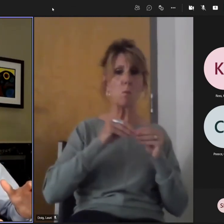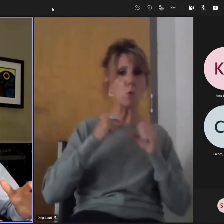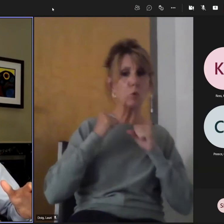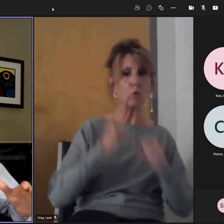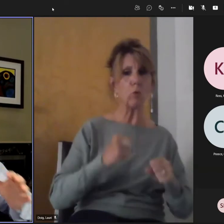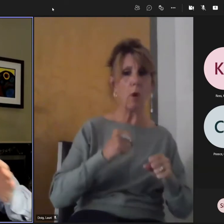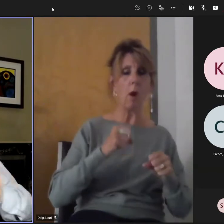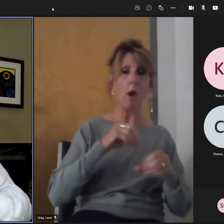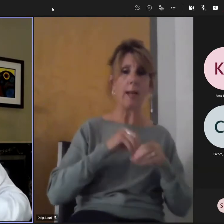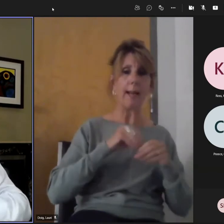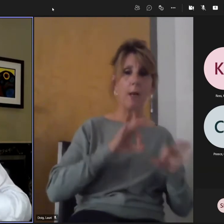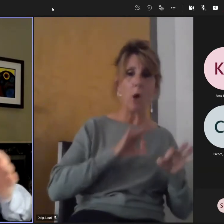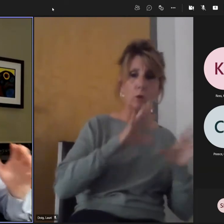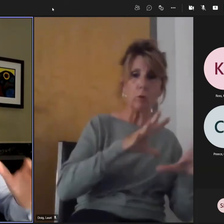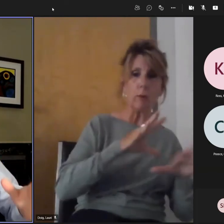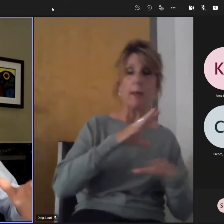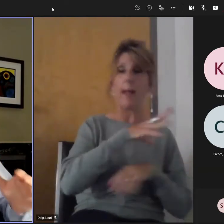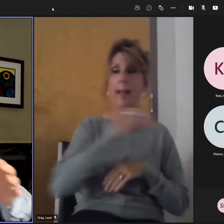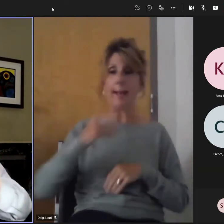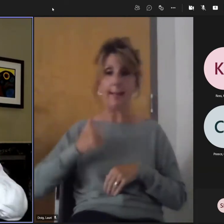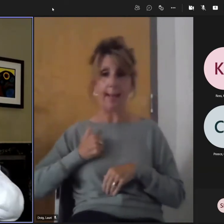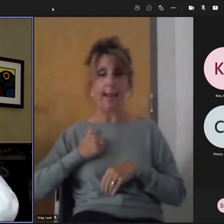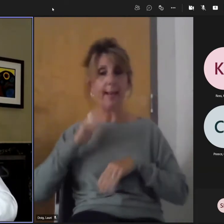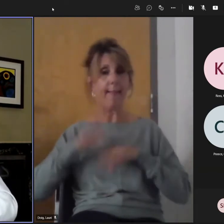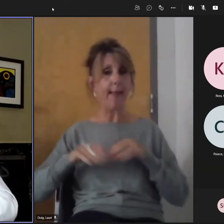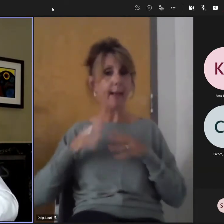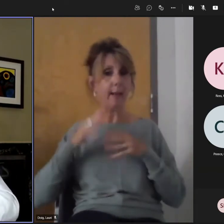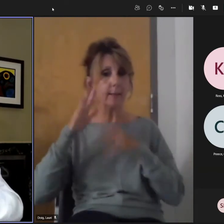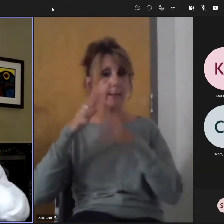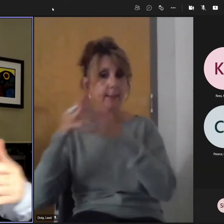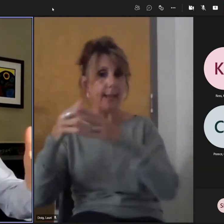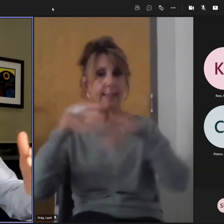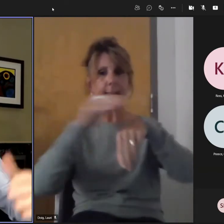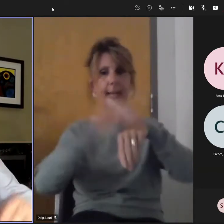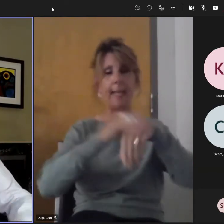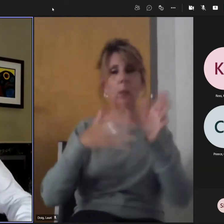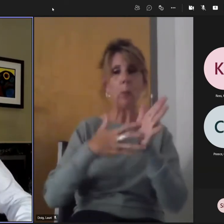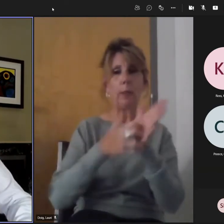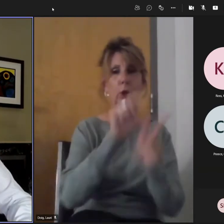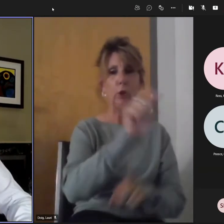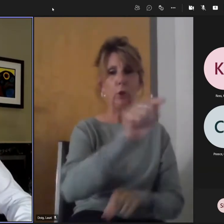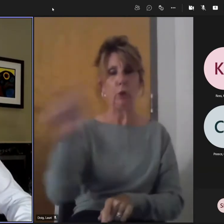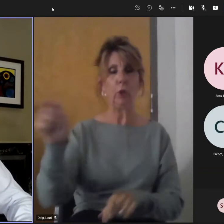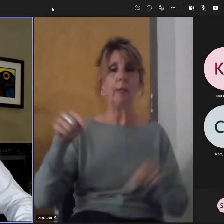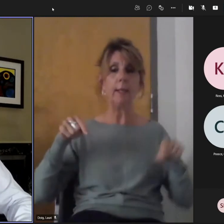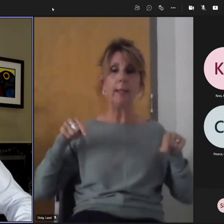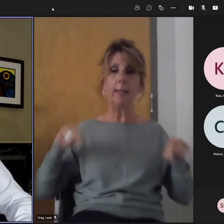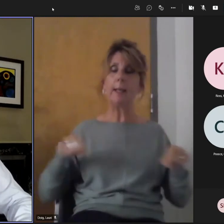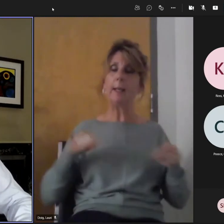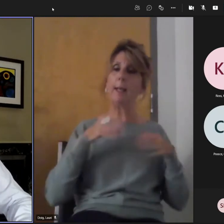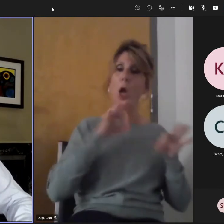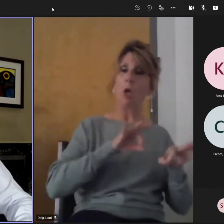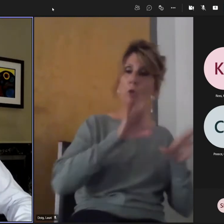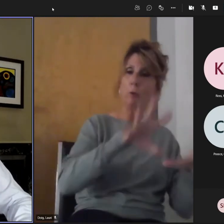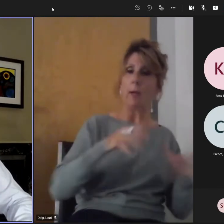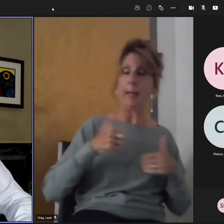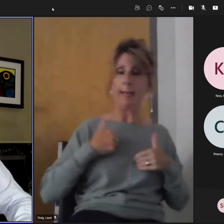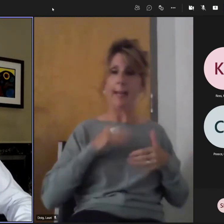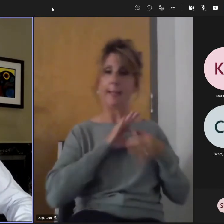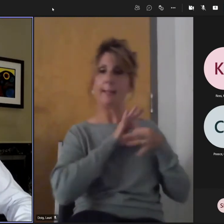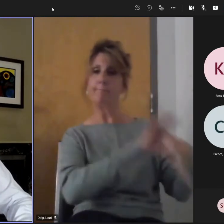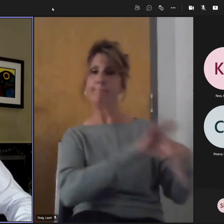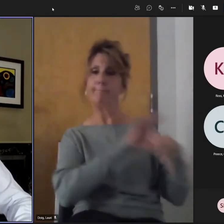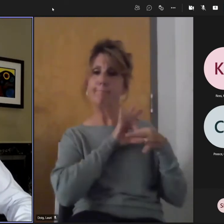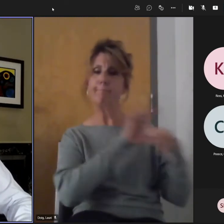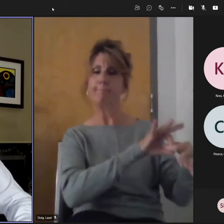in Canada than they are in the U.S. or England, if I just put it that way. And so we have a lot of kindred spirits